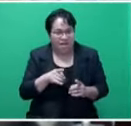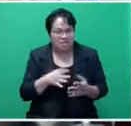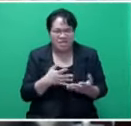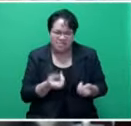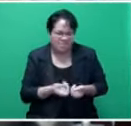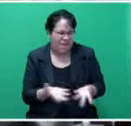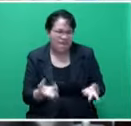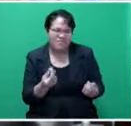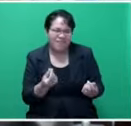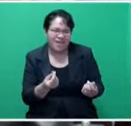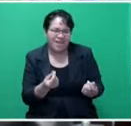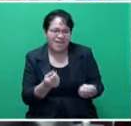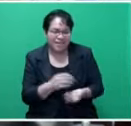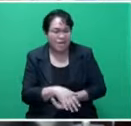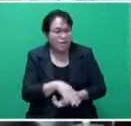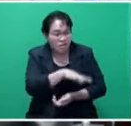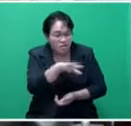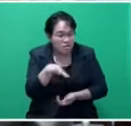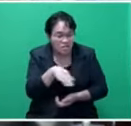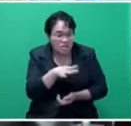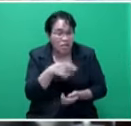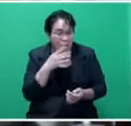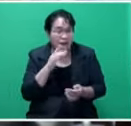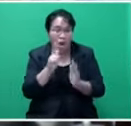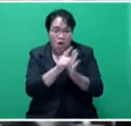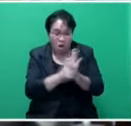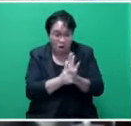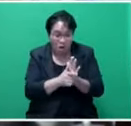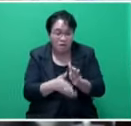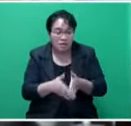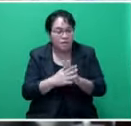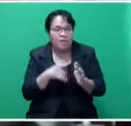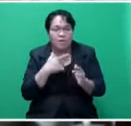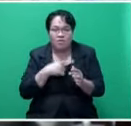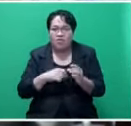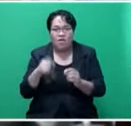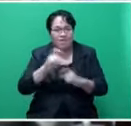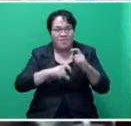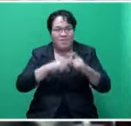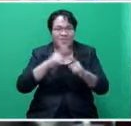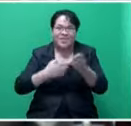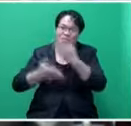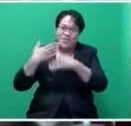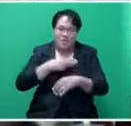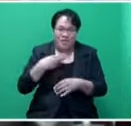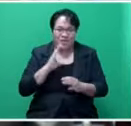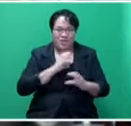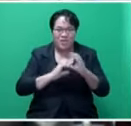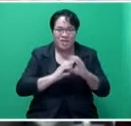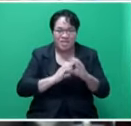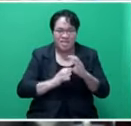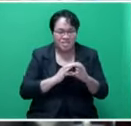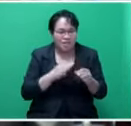of money because in those days when the law is drafted they did not have the capacity within the ministry of communications nor did they